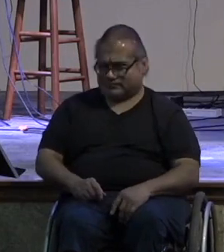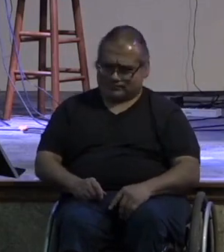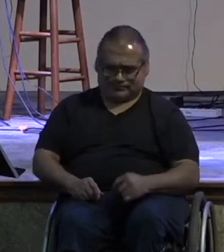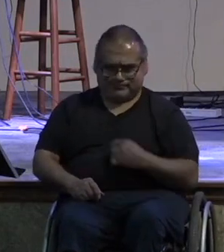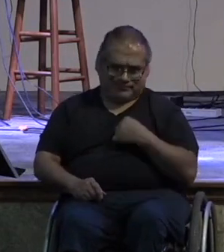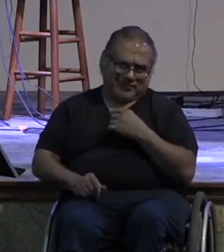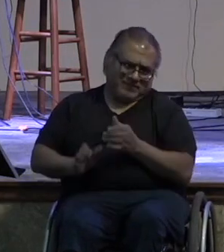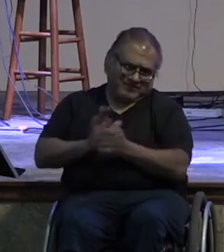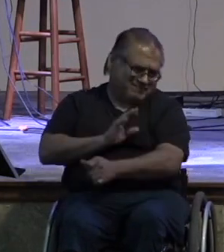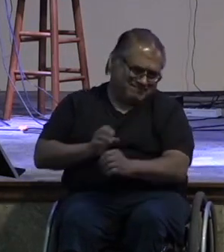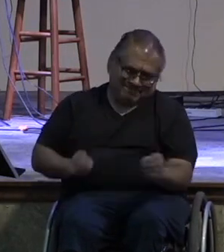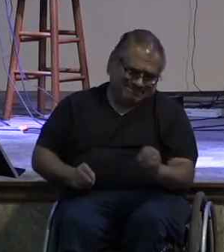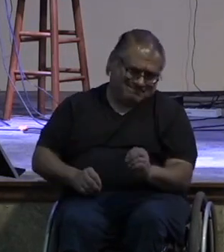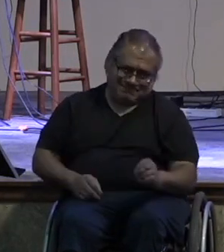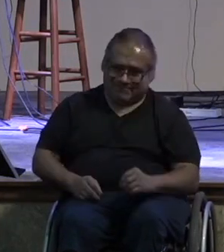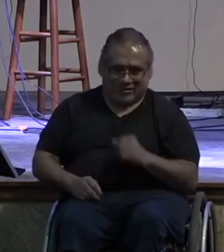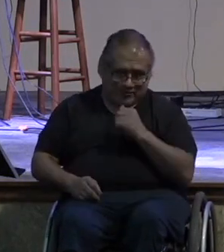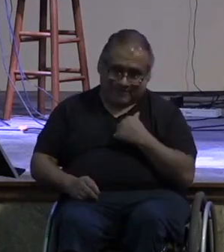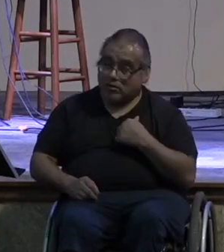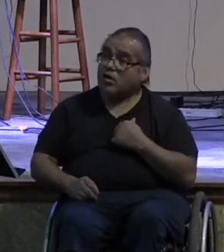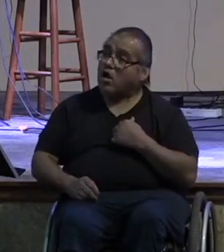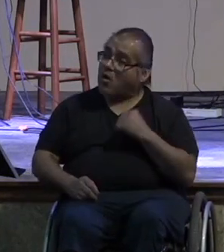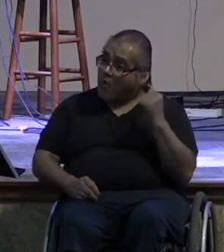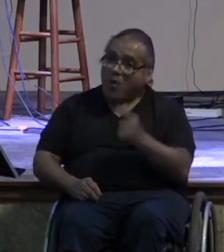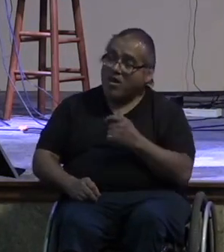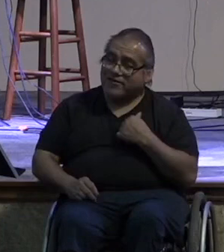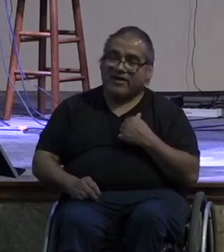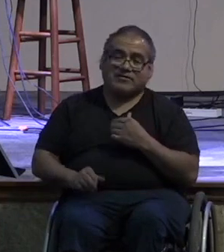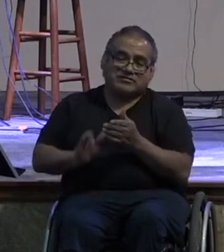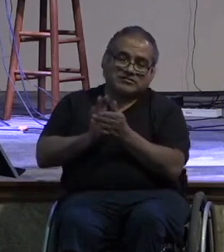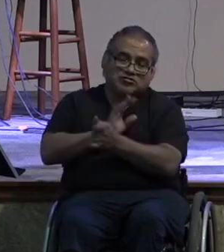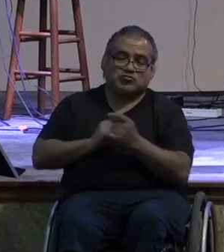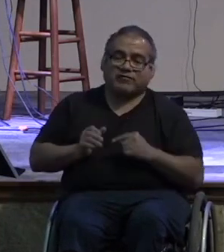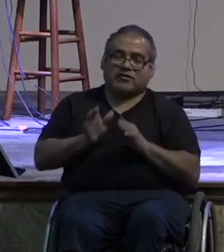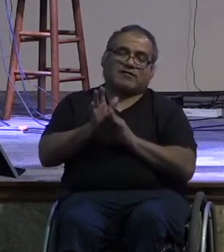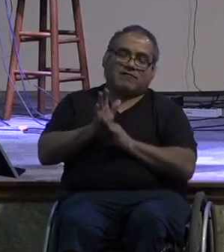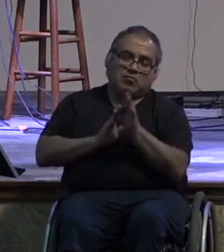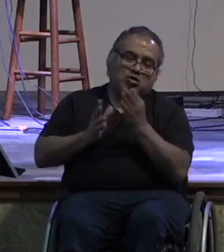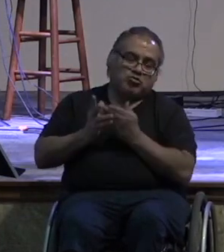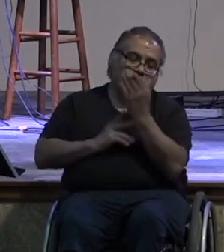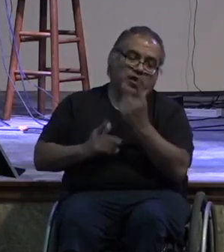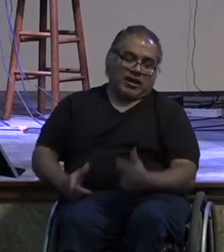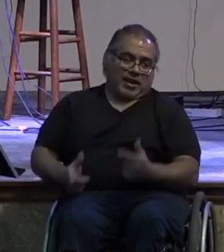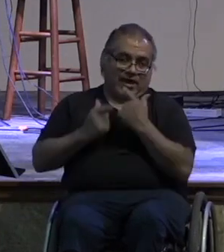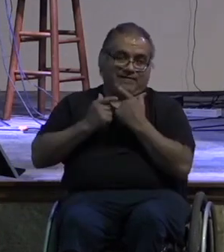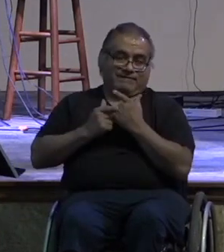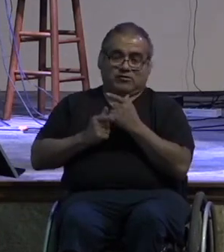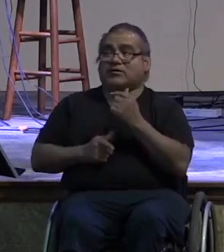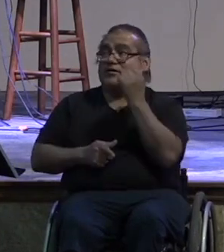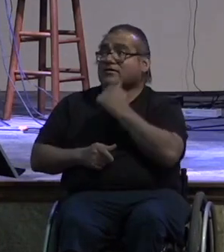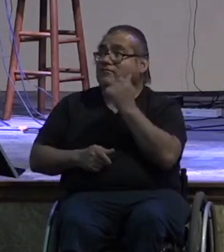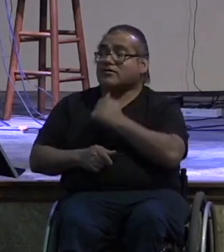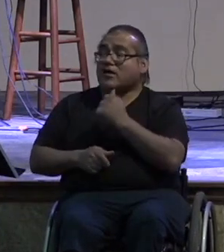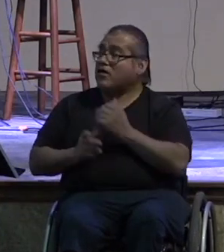not talented that's not true we all have talents we all have skills that we've developed over the course of our life through our studies